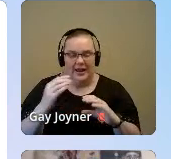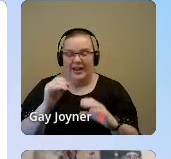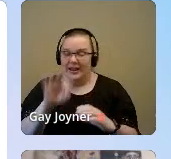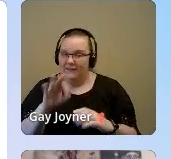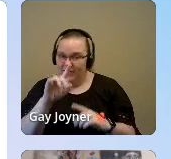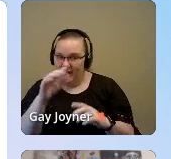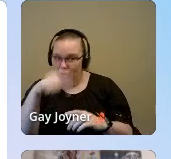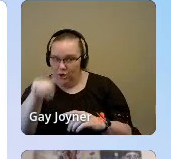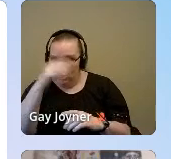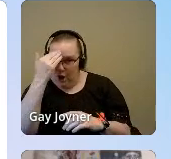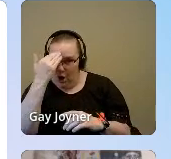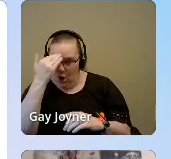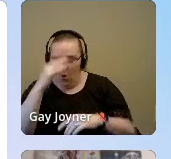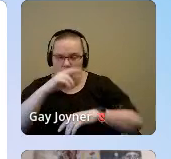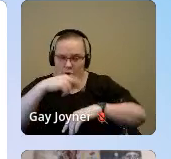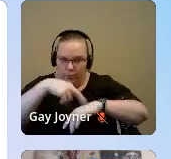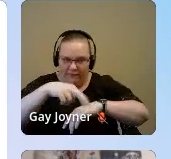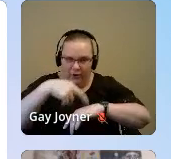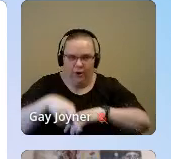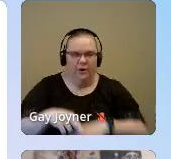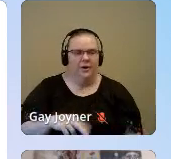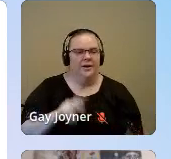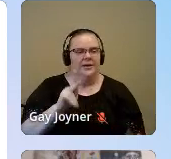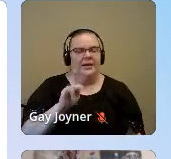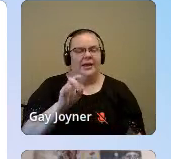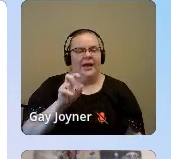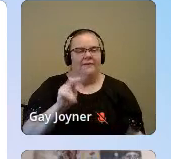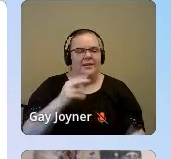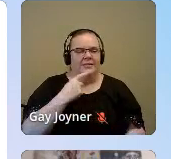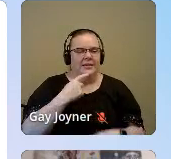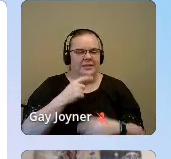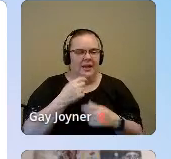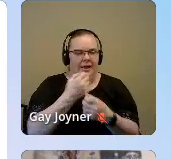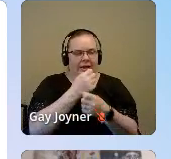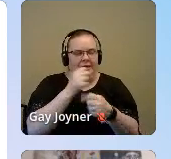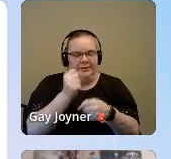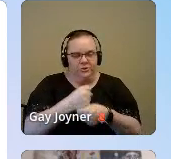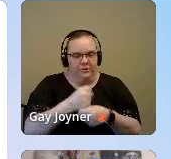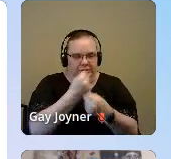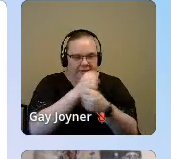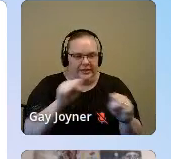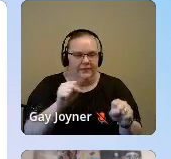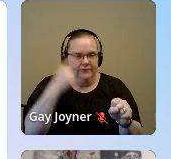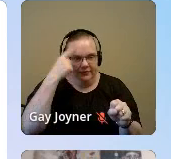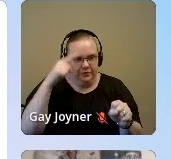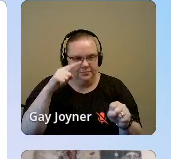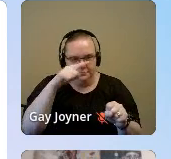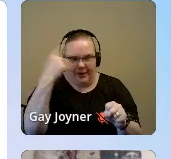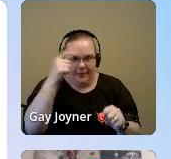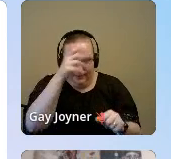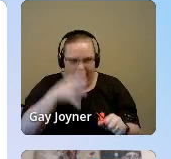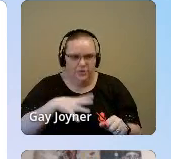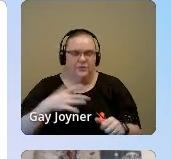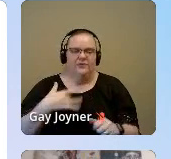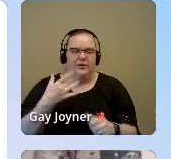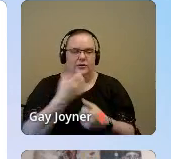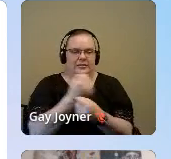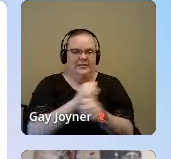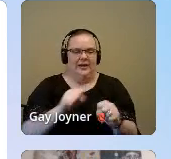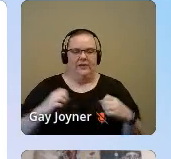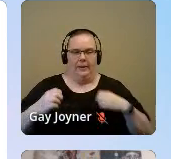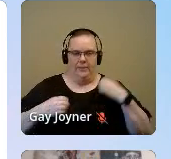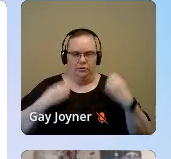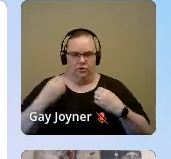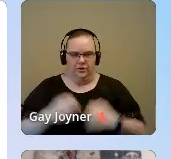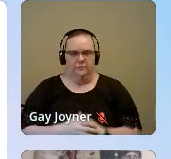necessary. Kevin says, creating safe space for black men to feel safe emotionally. Karis also says, having the